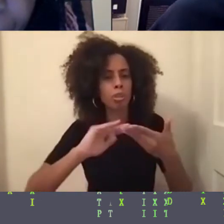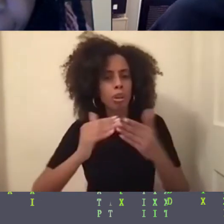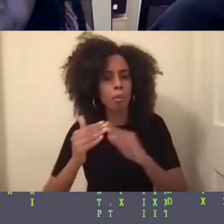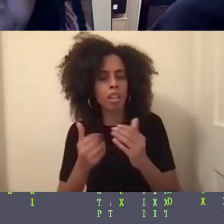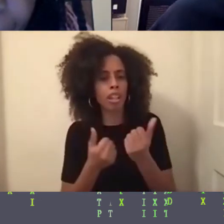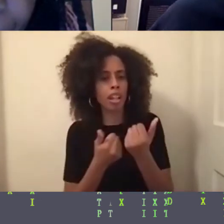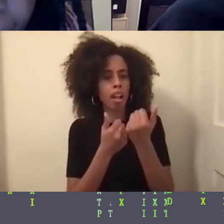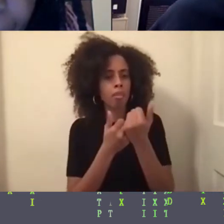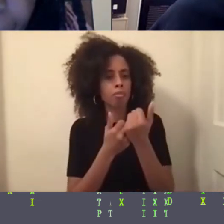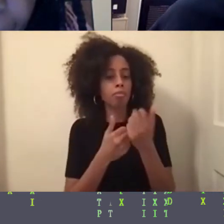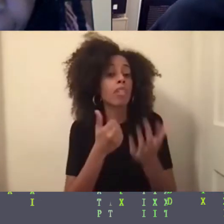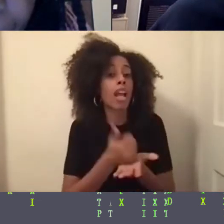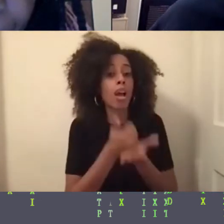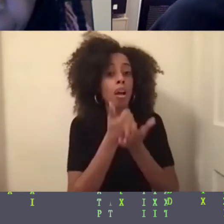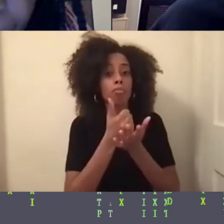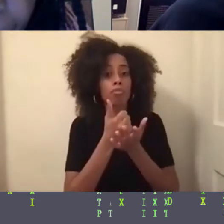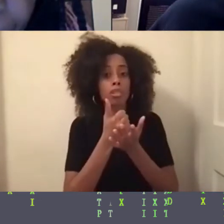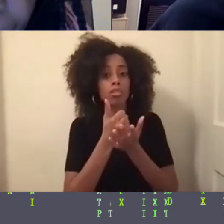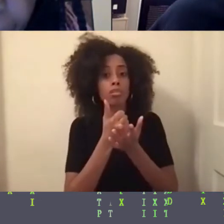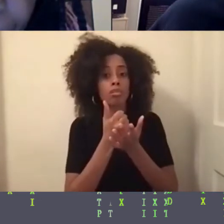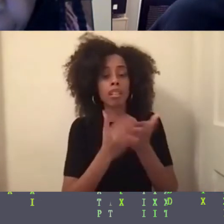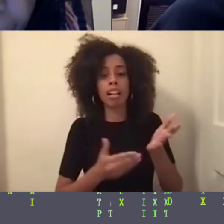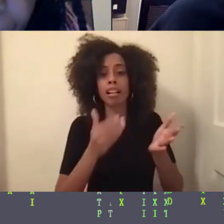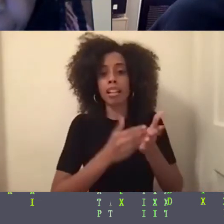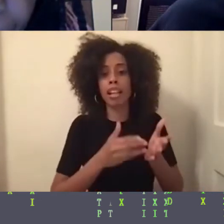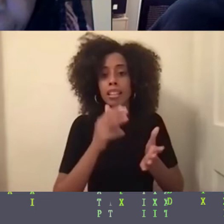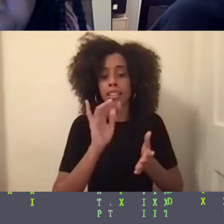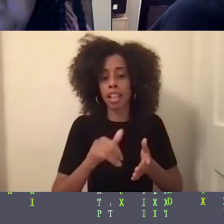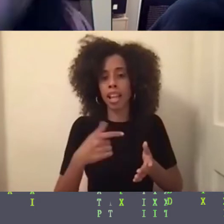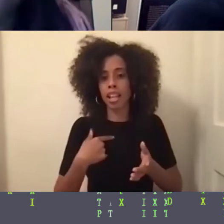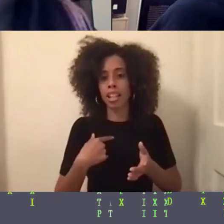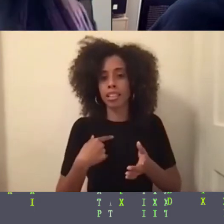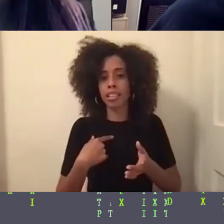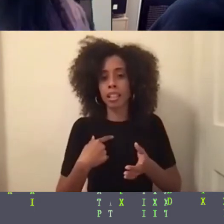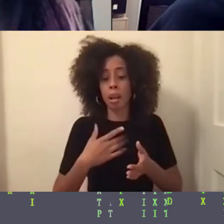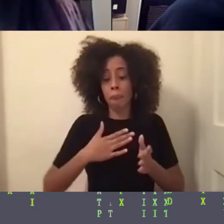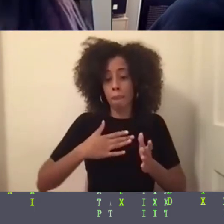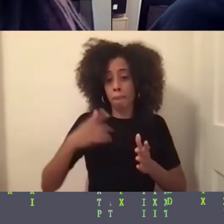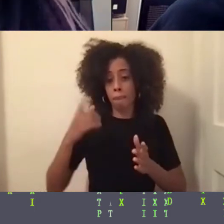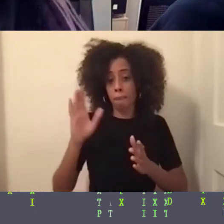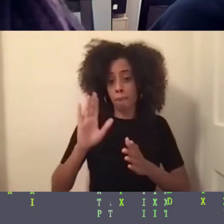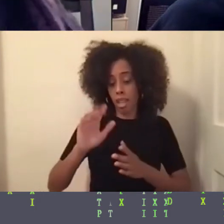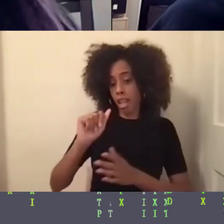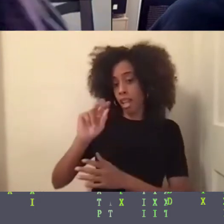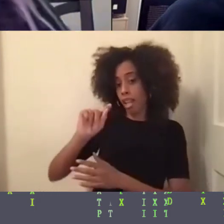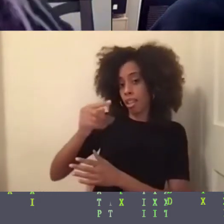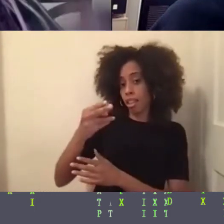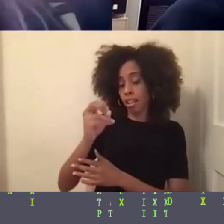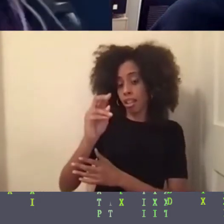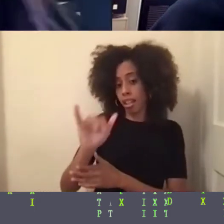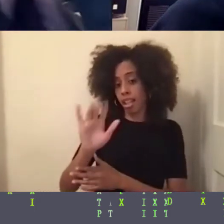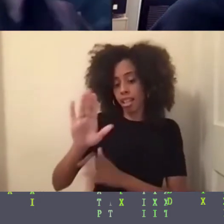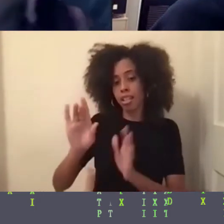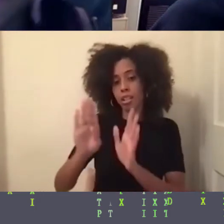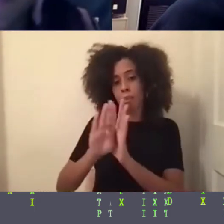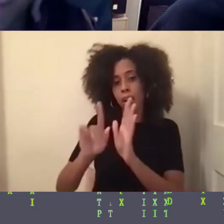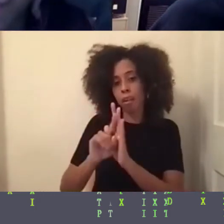Um, and he says that he comes from a sports background. Um, so he's very, uh, interested in what y'all have to say.